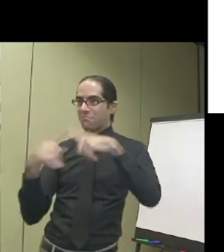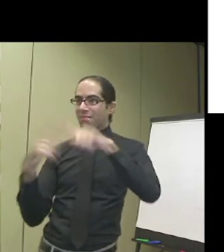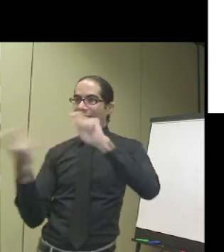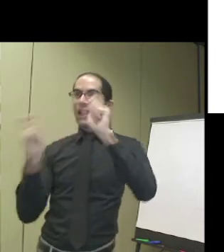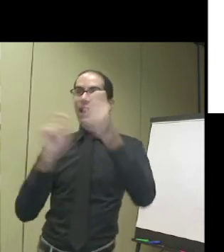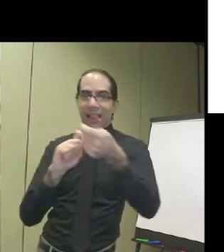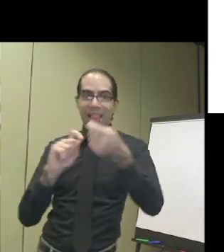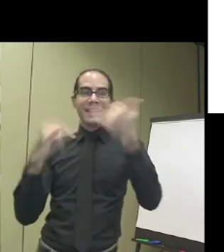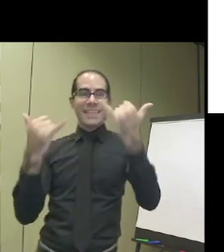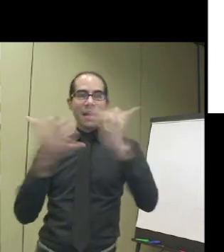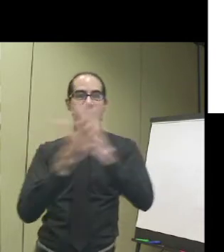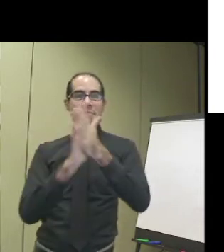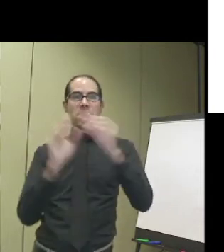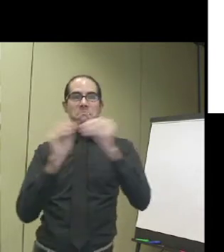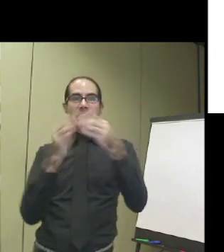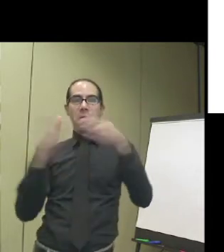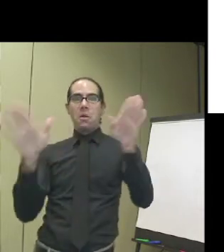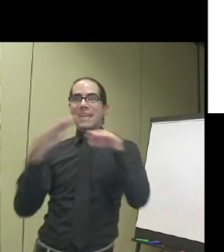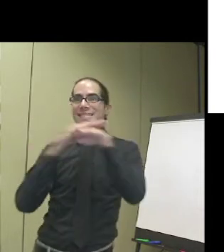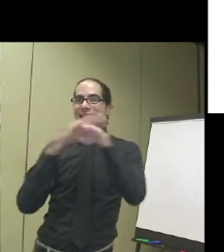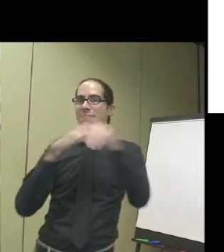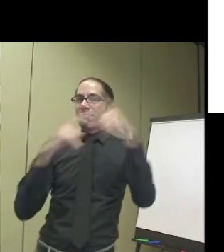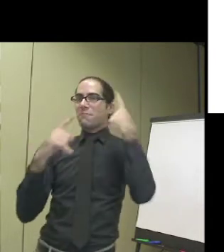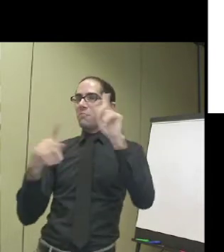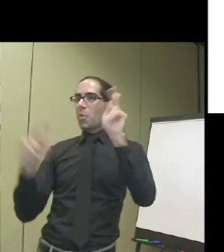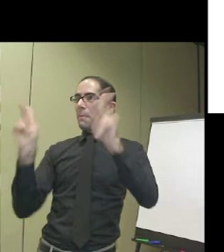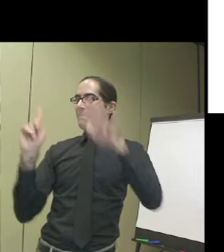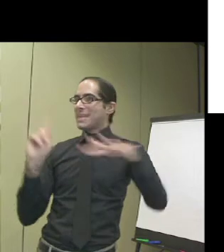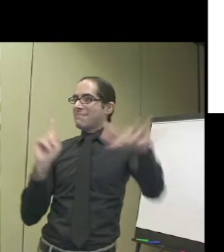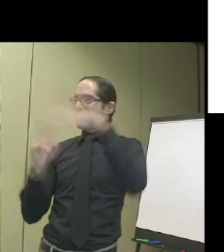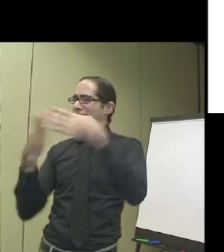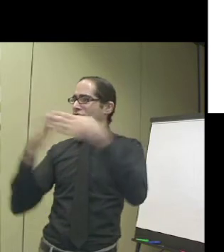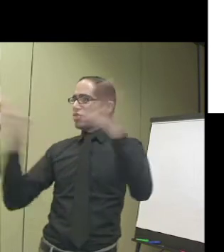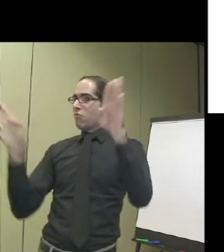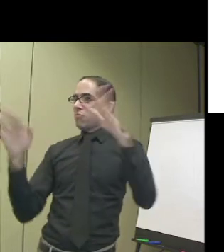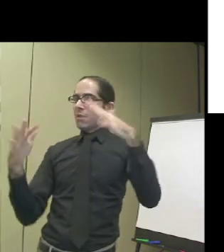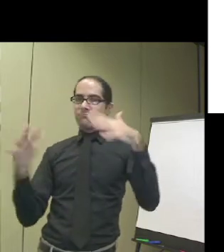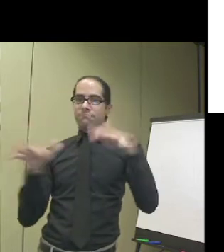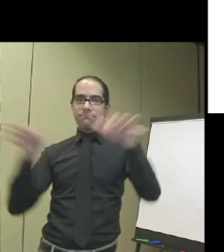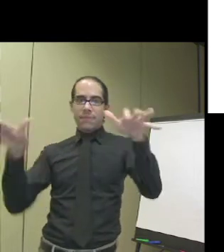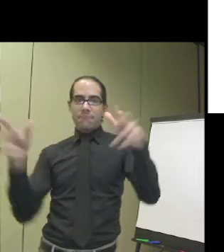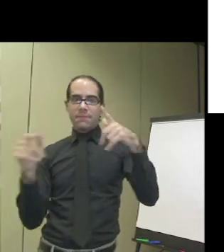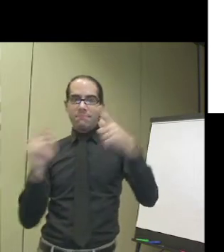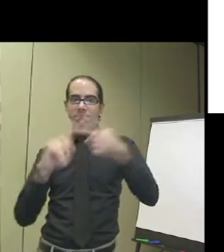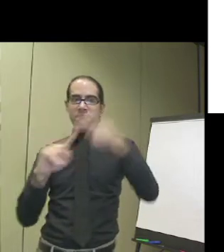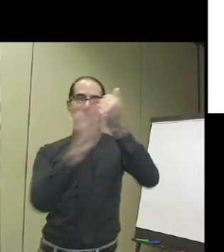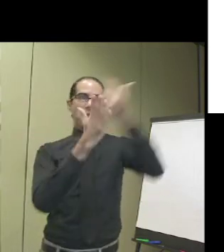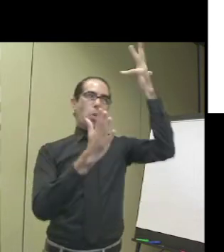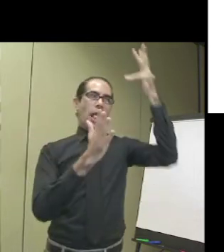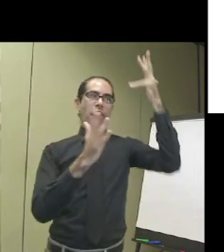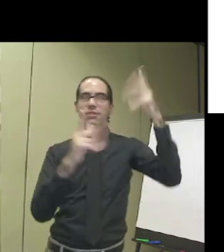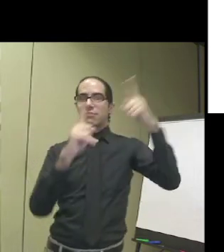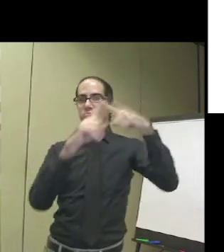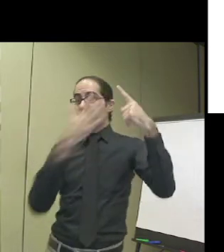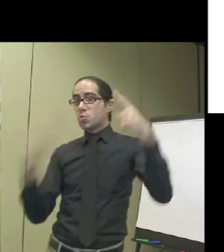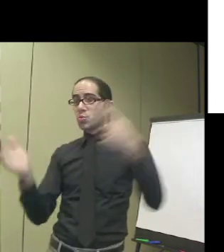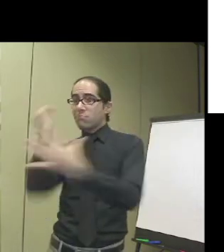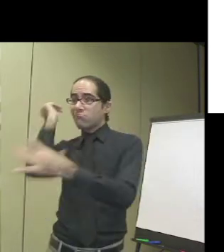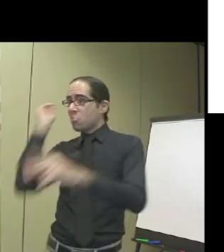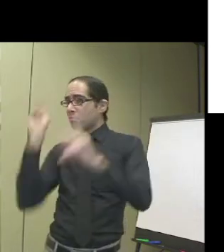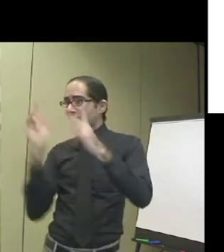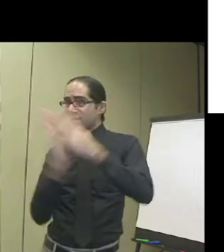That's how museums had started. But now we have a much broader base of audiences that come to the museum.